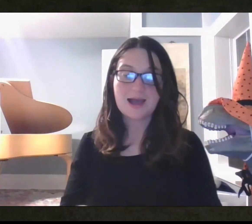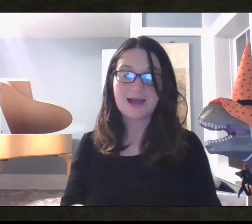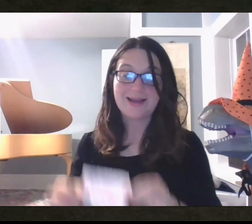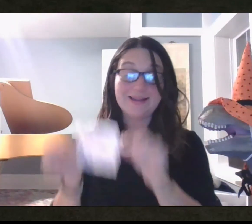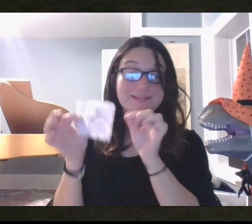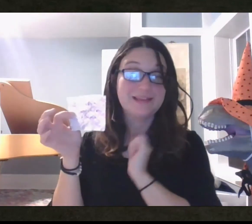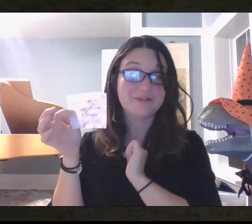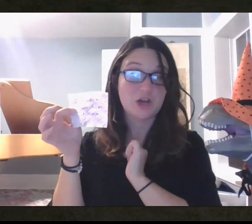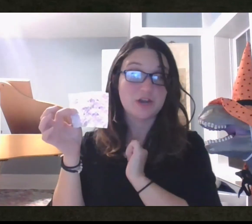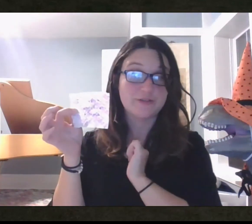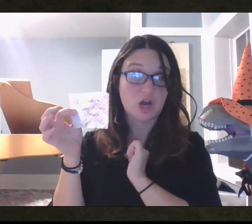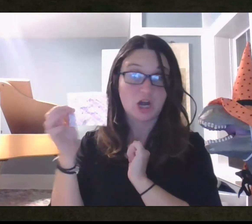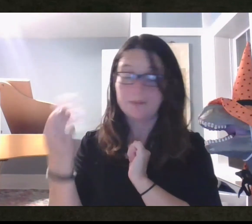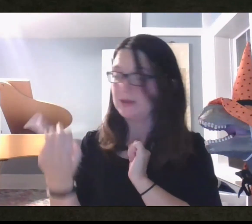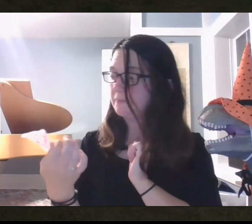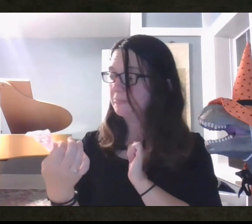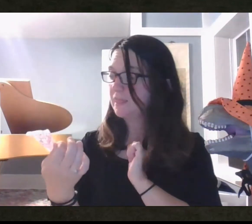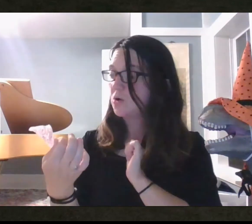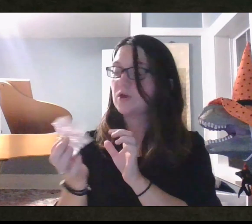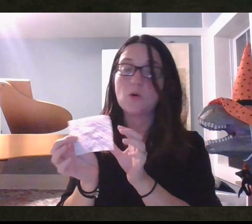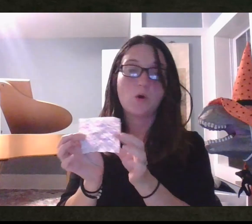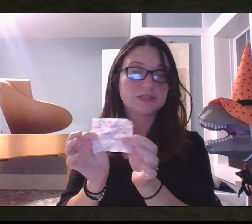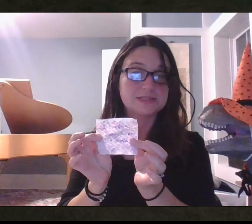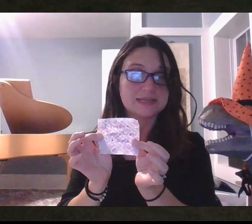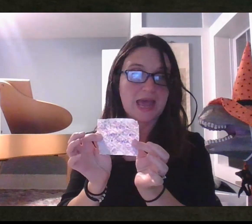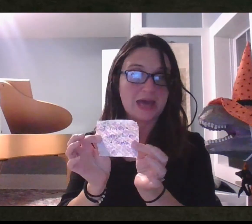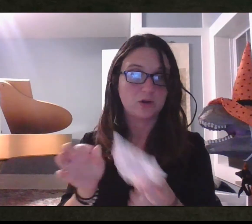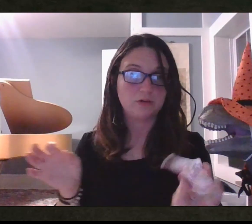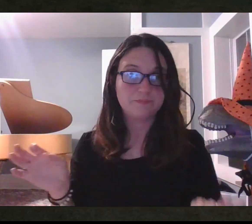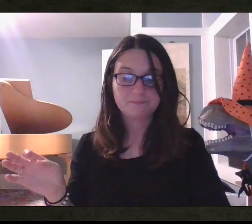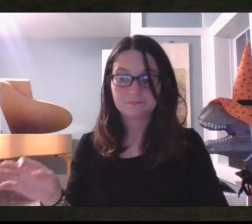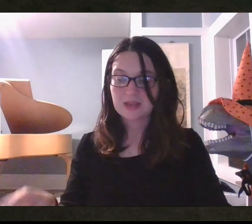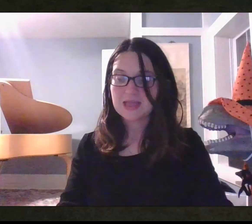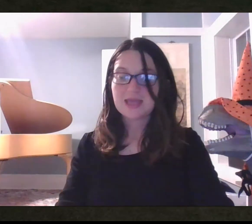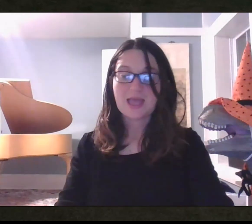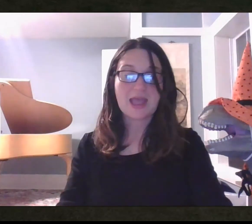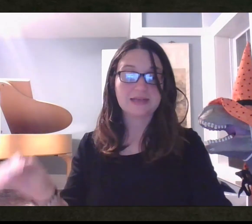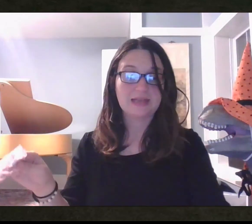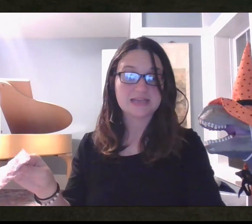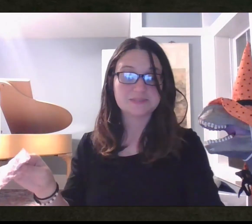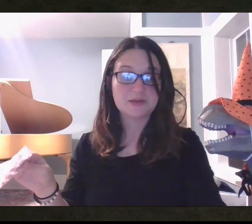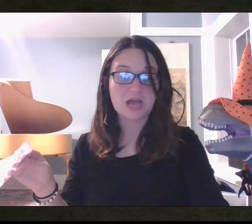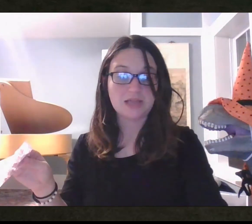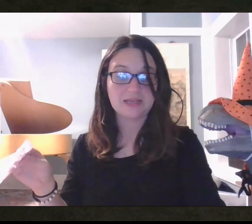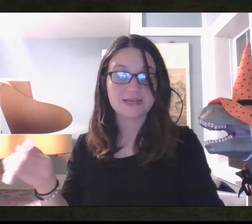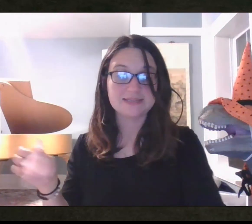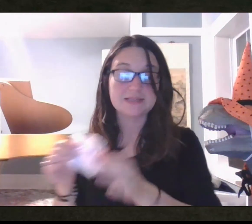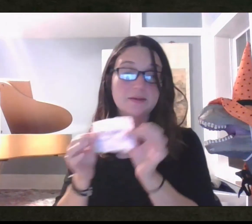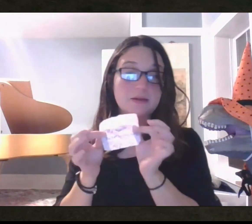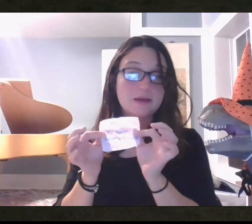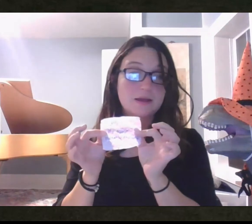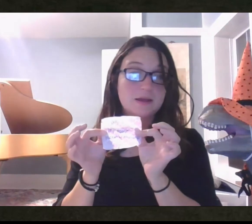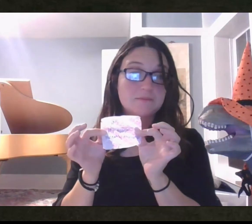I live on a farm with horses and cattle. And last but not